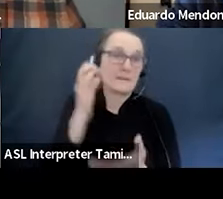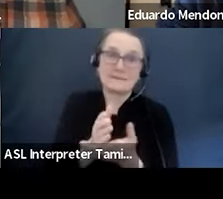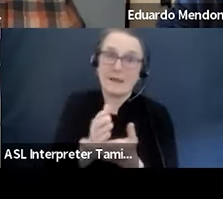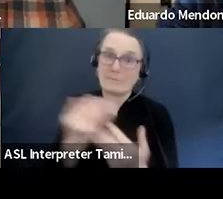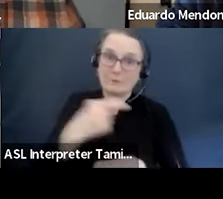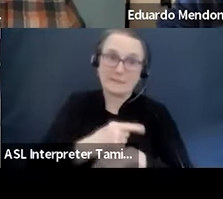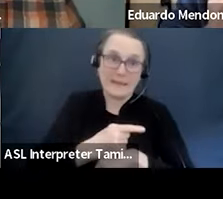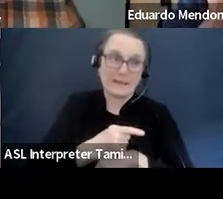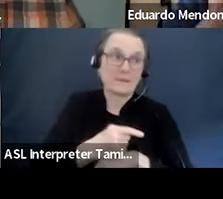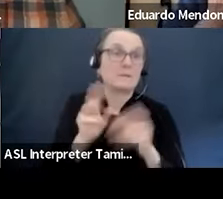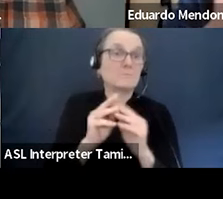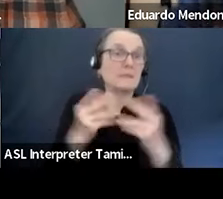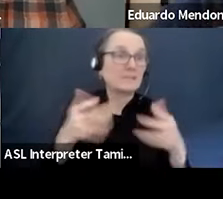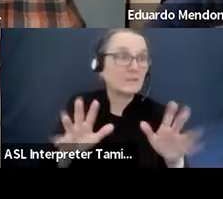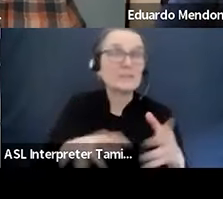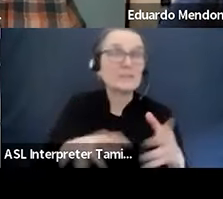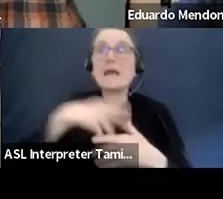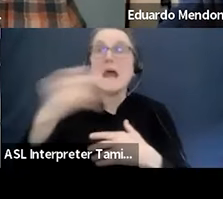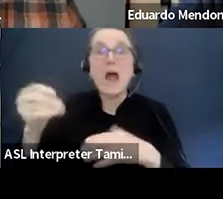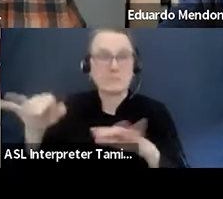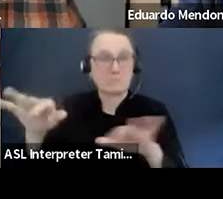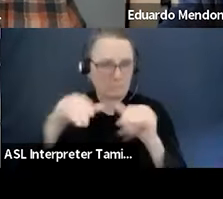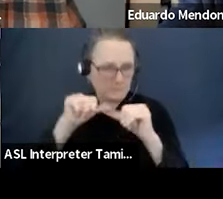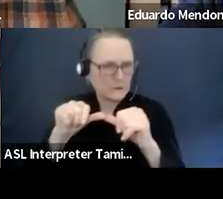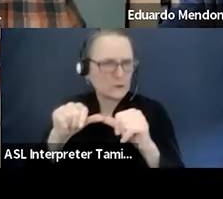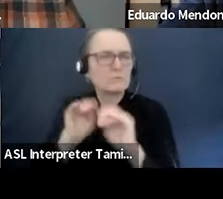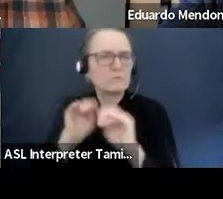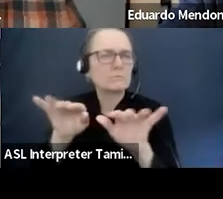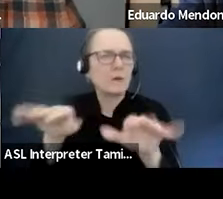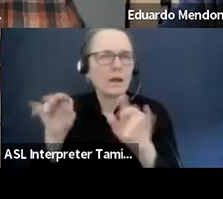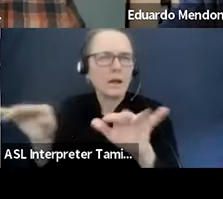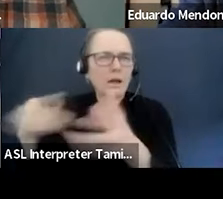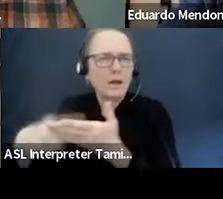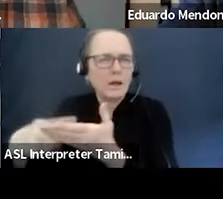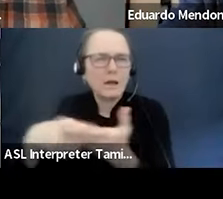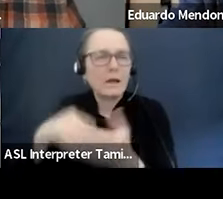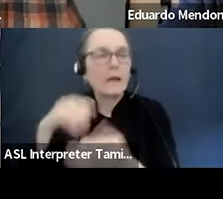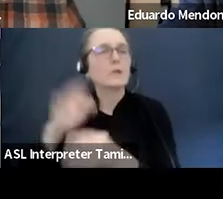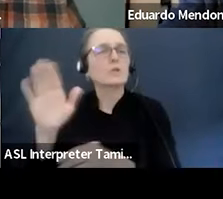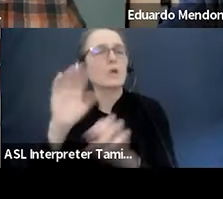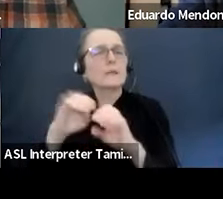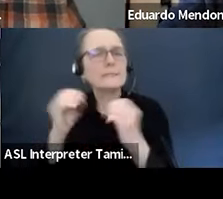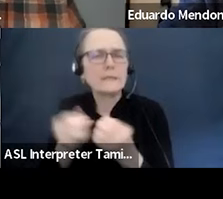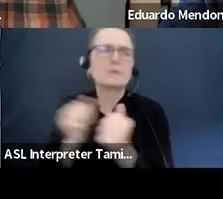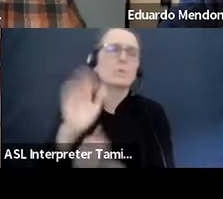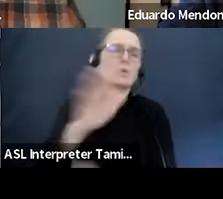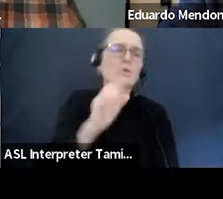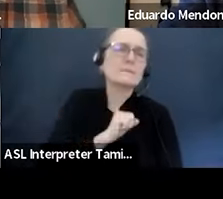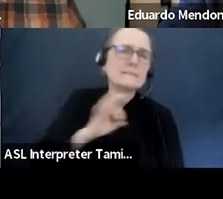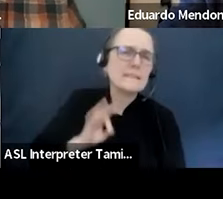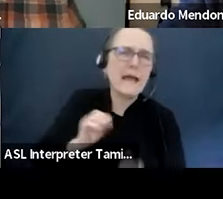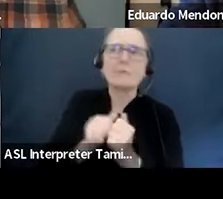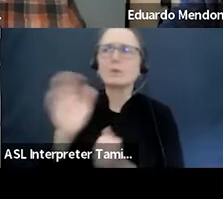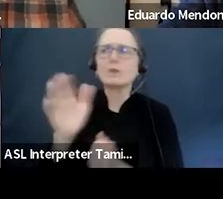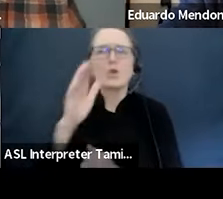room amongst all of the participants who are here today within your organizations, your staffs, your boards, your constituents, and more, um,